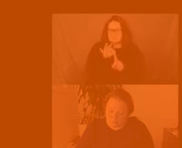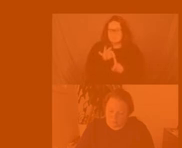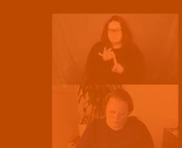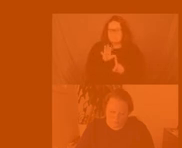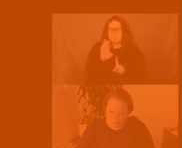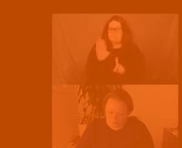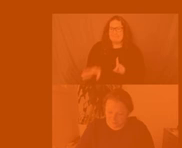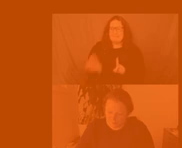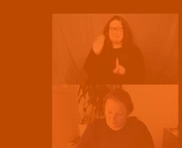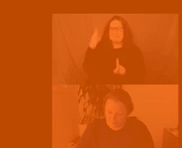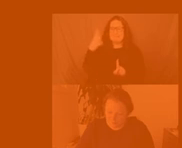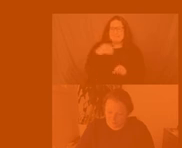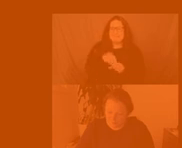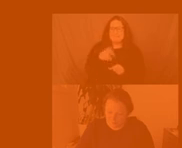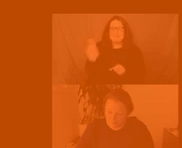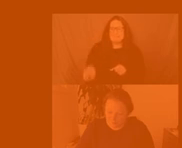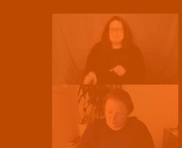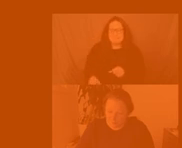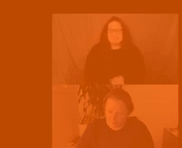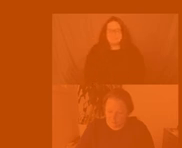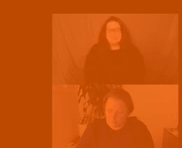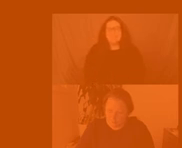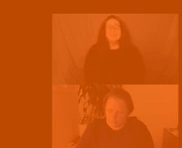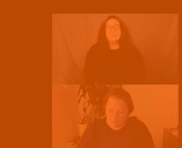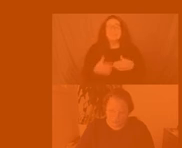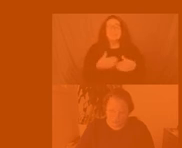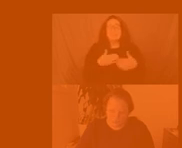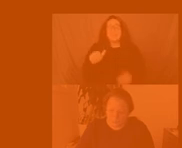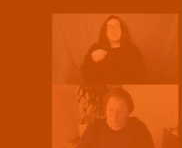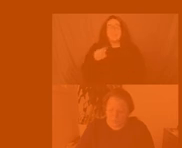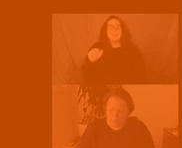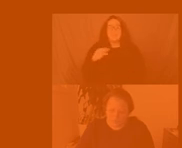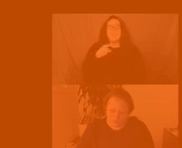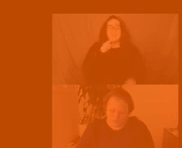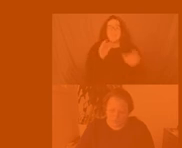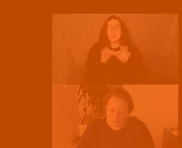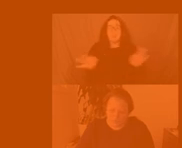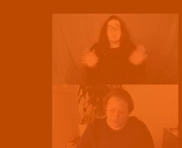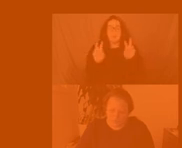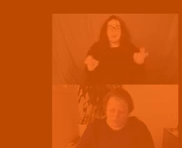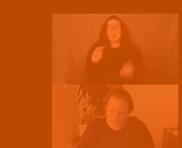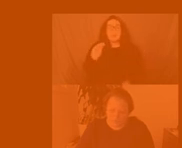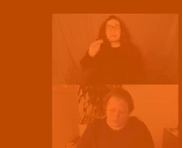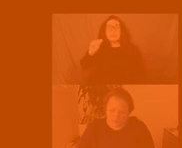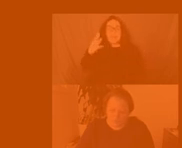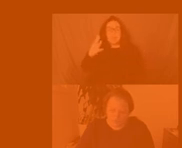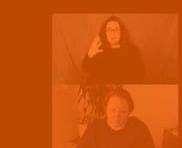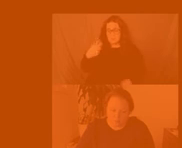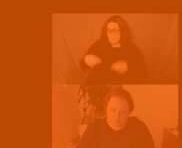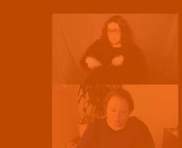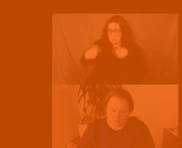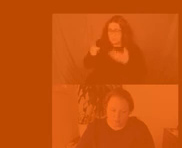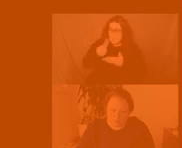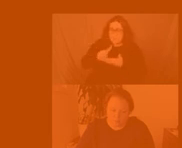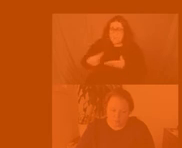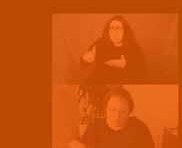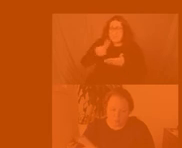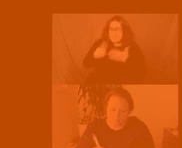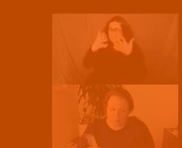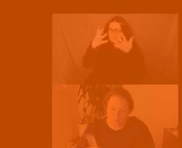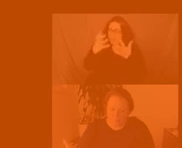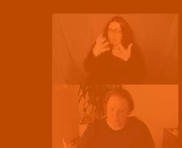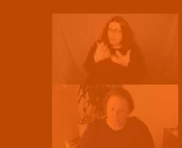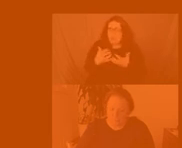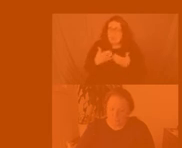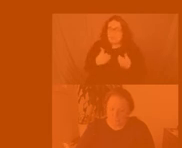um mentions very specifically um it was sunny for the first time in what felt like weeks i slipped the green apple candy under my mask